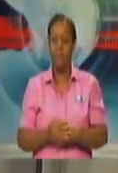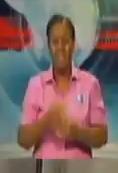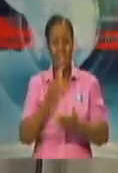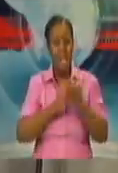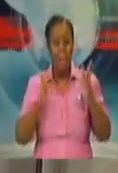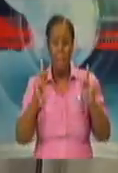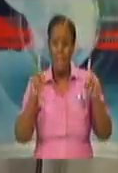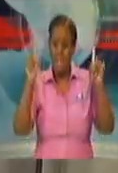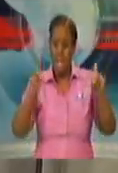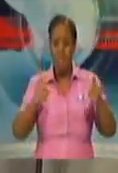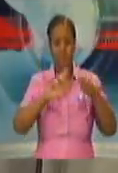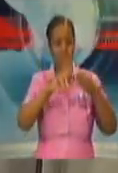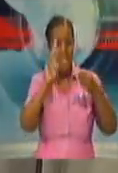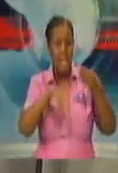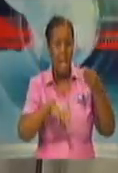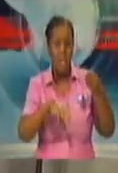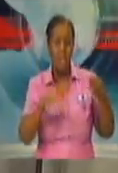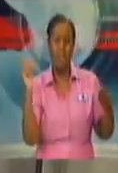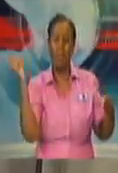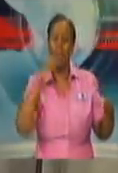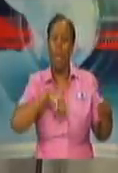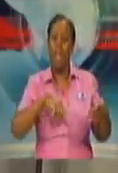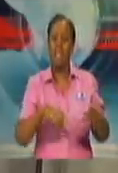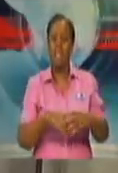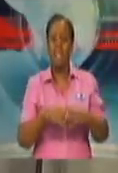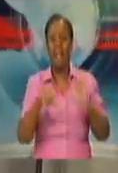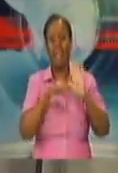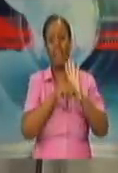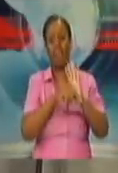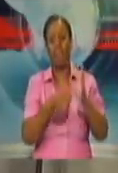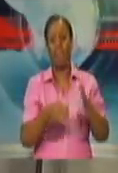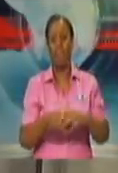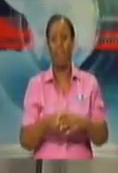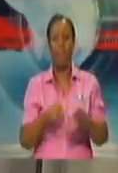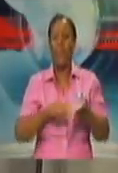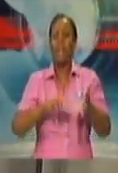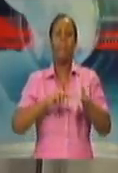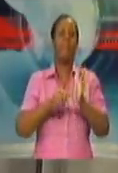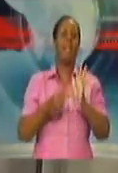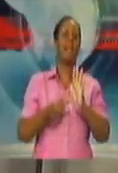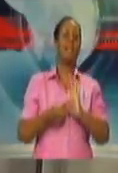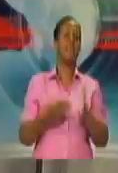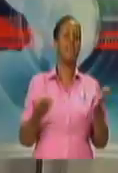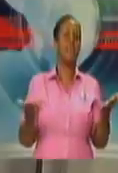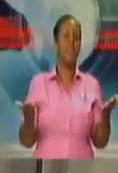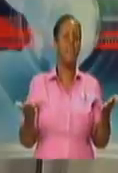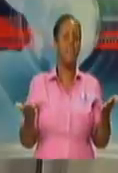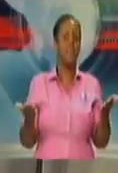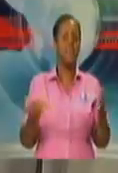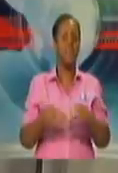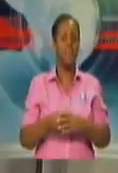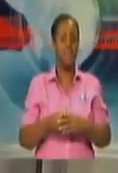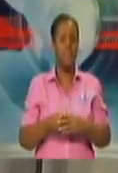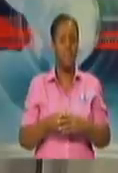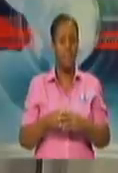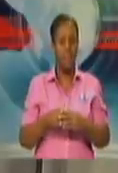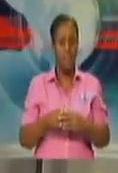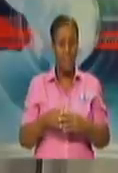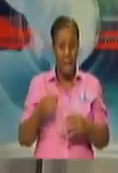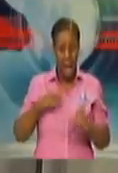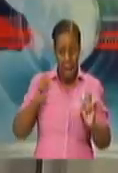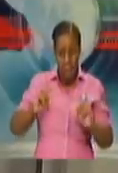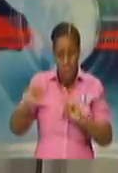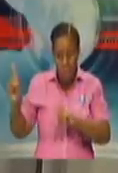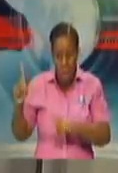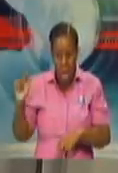a false negative test. What does that mean? They are under the impression, I have gone to this lab, I have